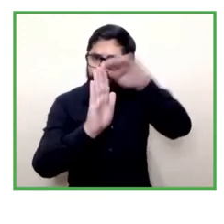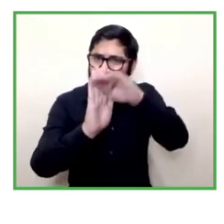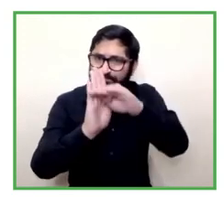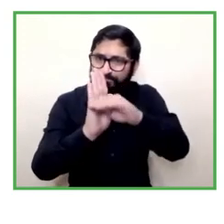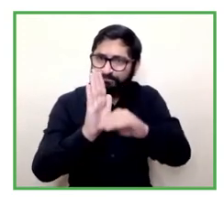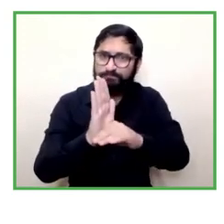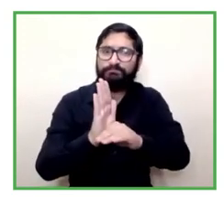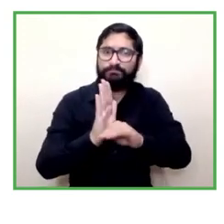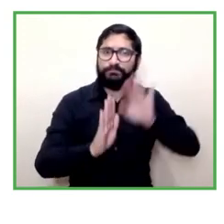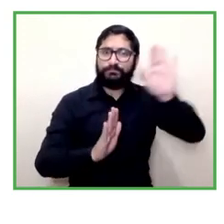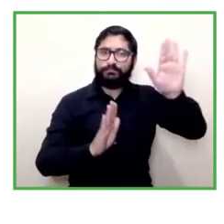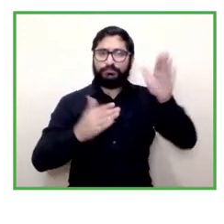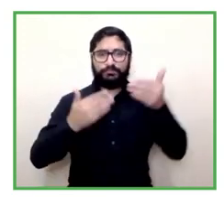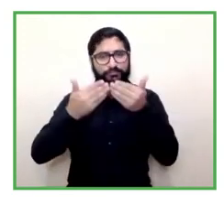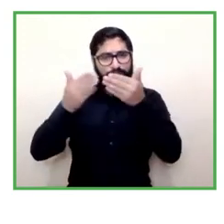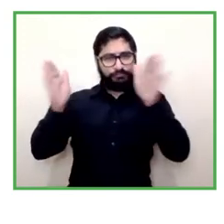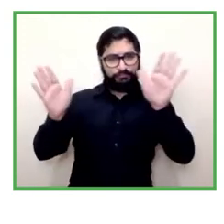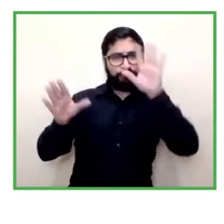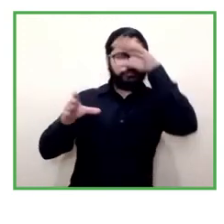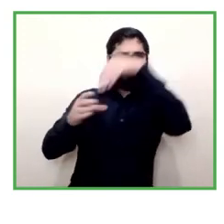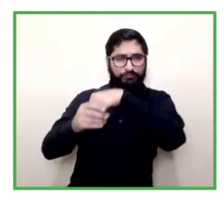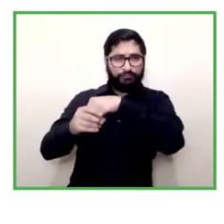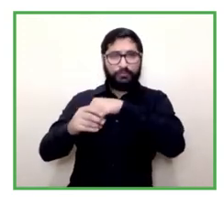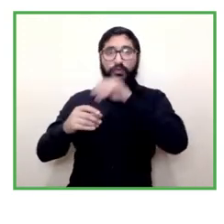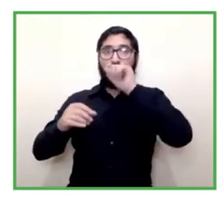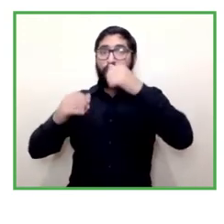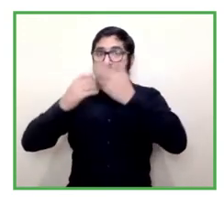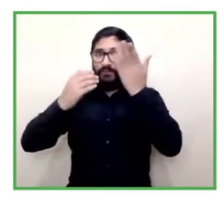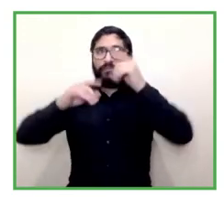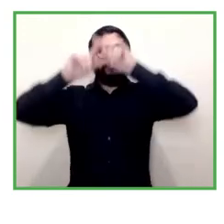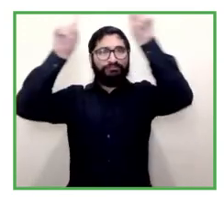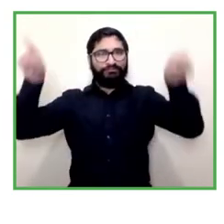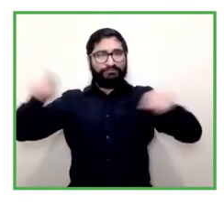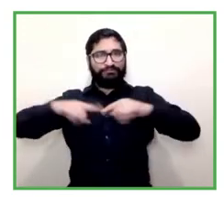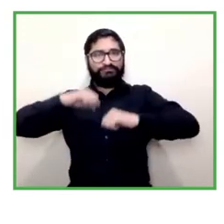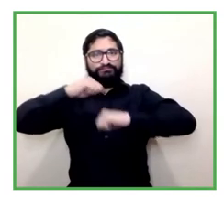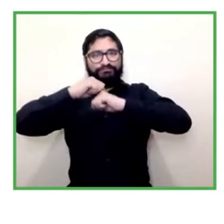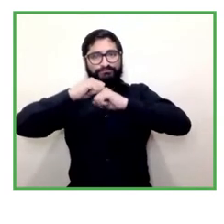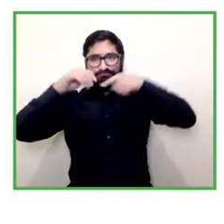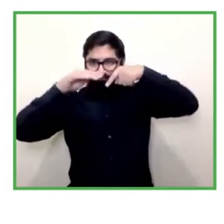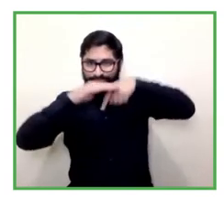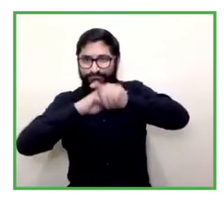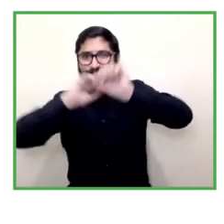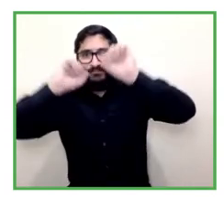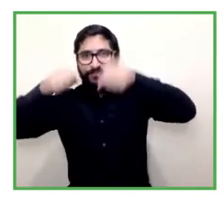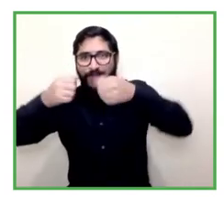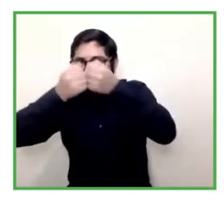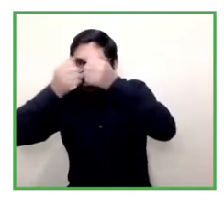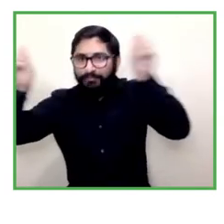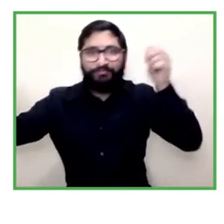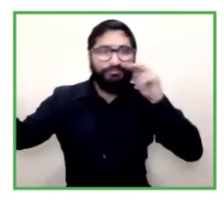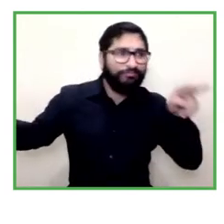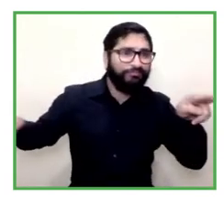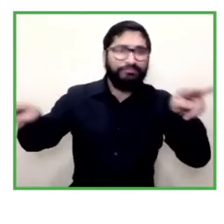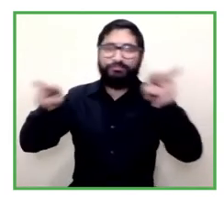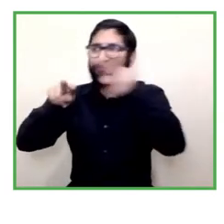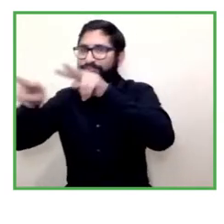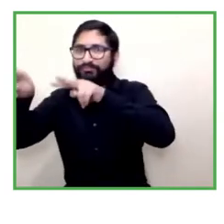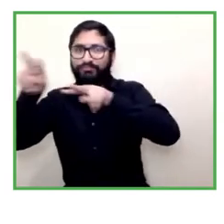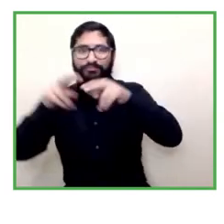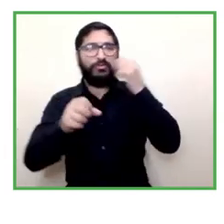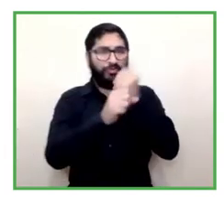an opening of a new window through which we want to enter with services with remote with